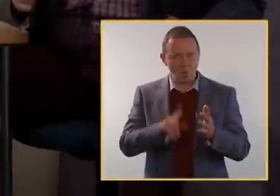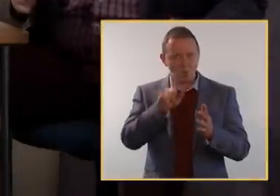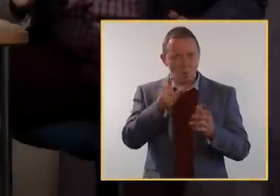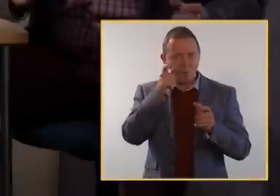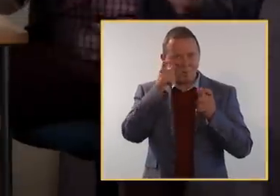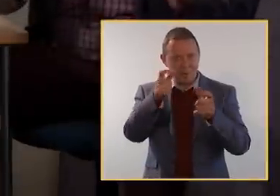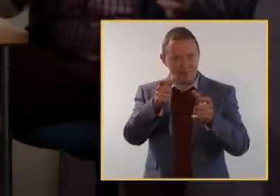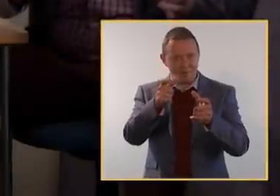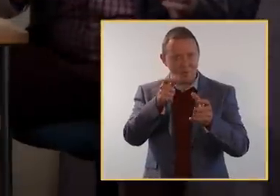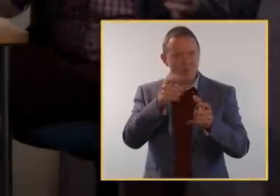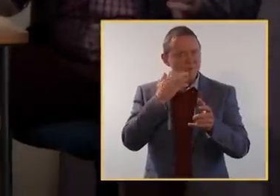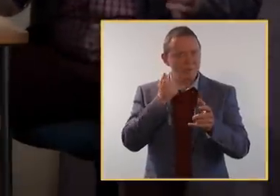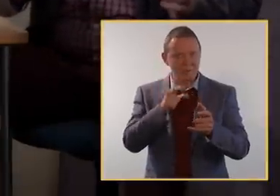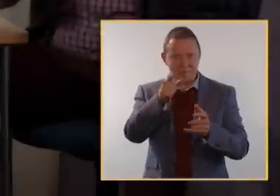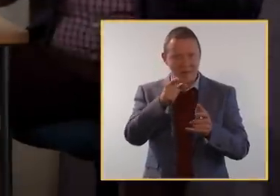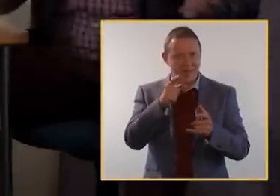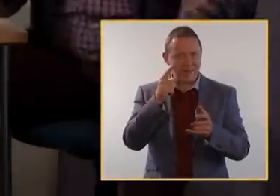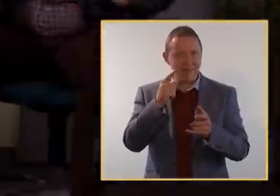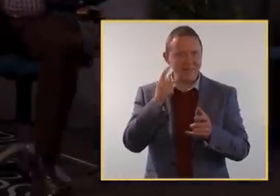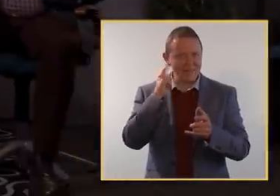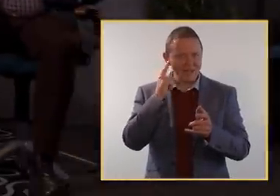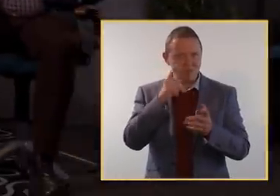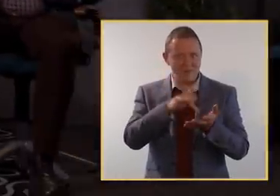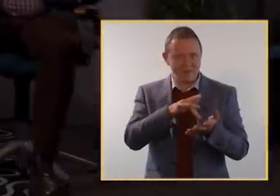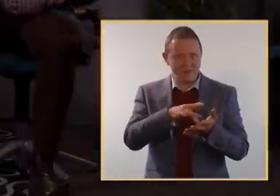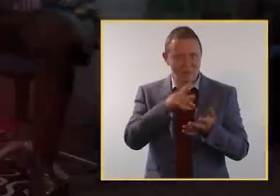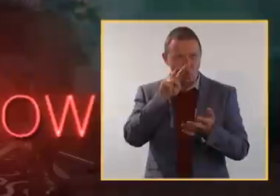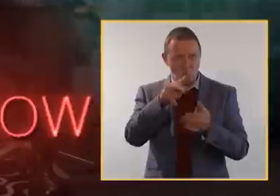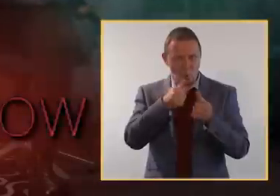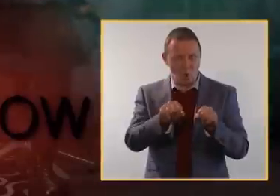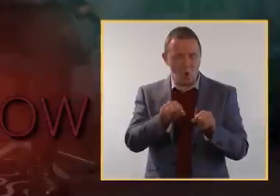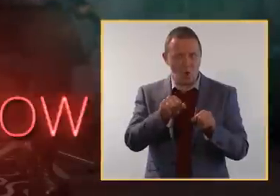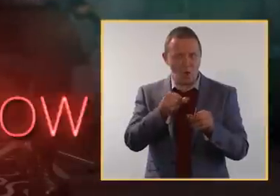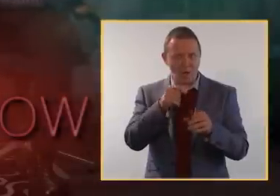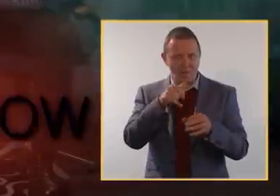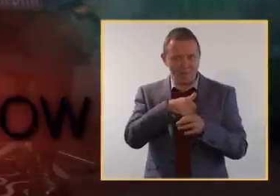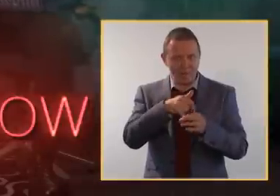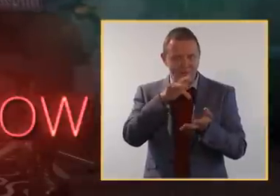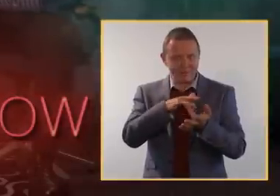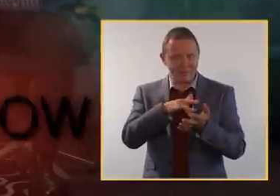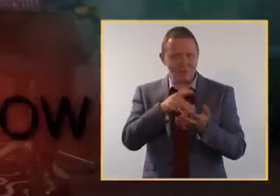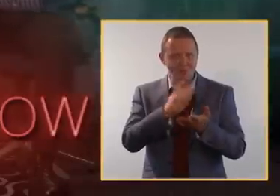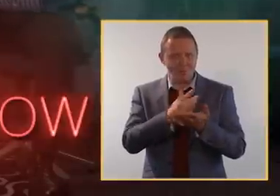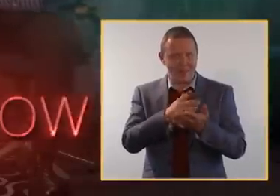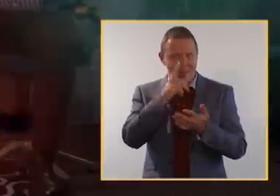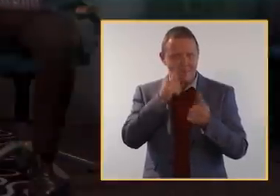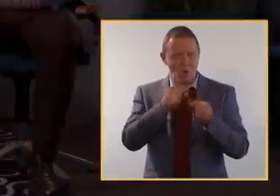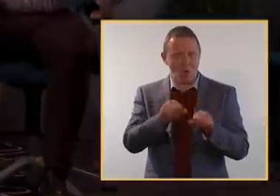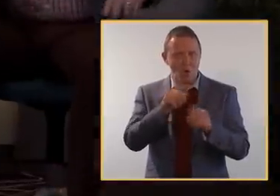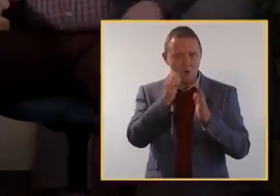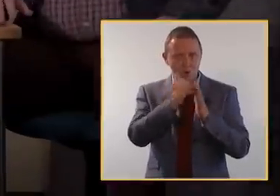But beware! Even though a hearing clinic might seem like a medical practice, it can actually be more of a shop.